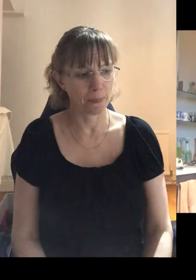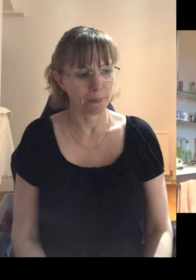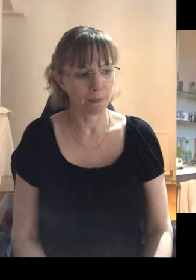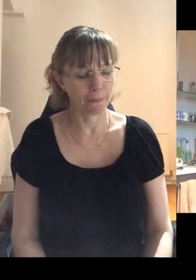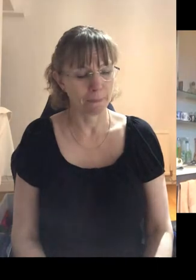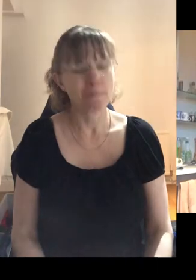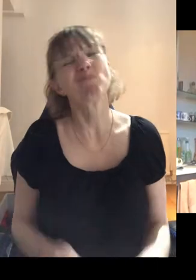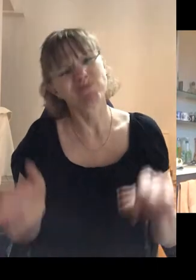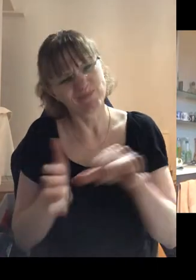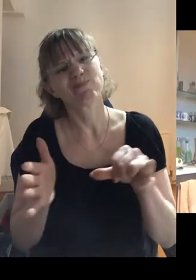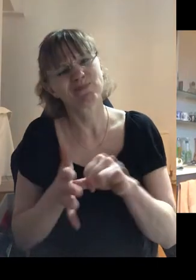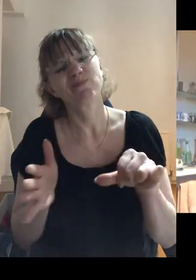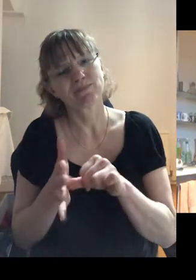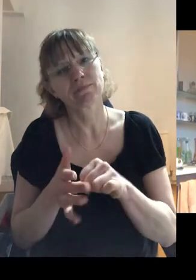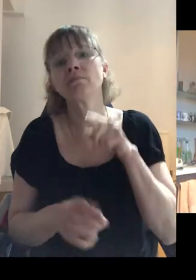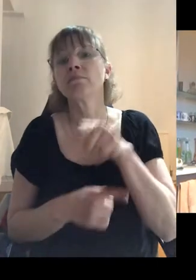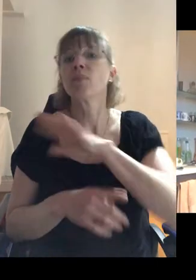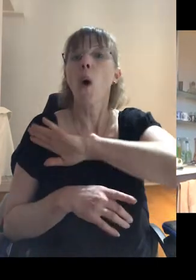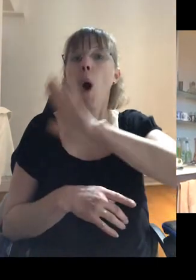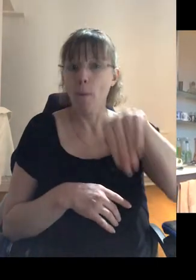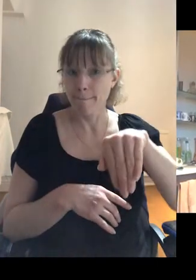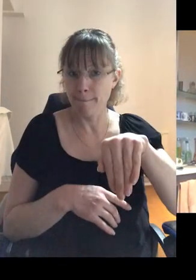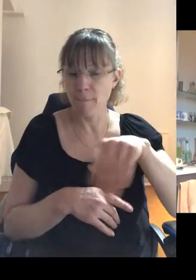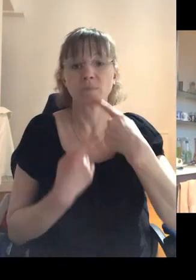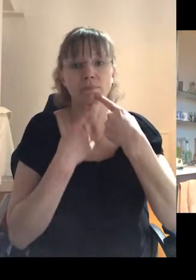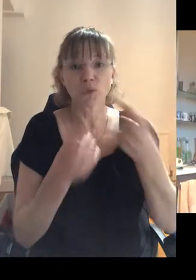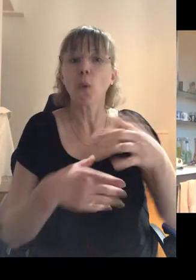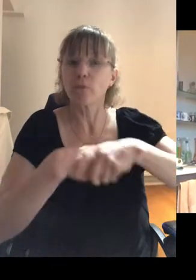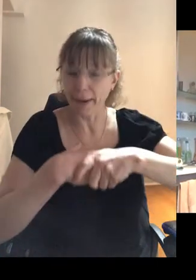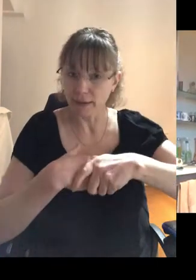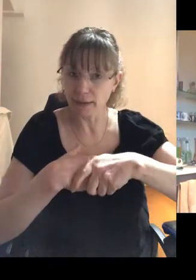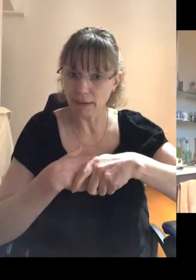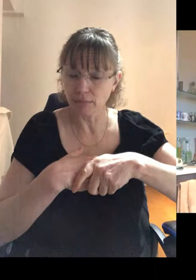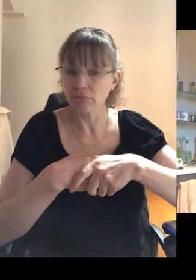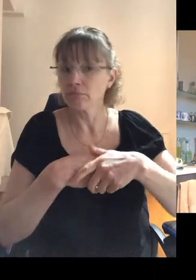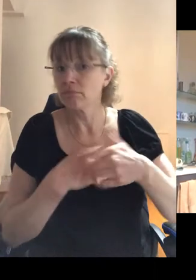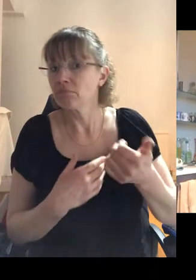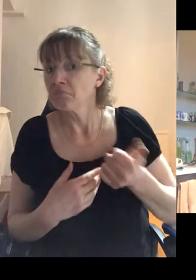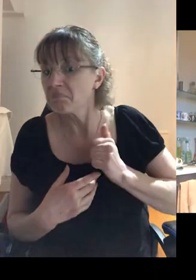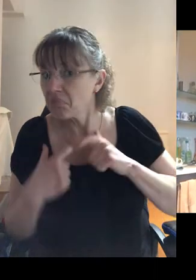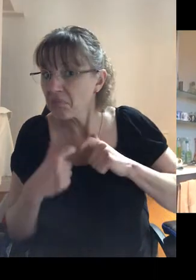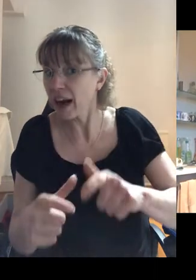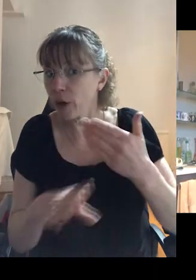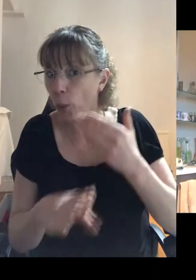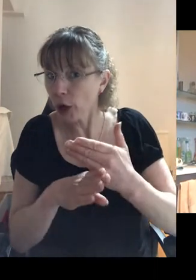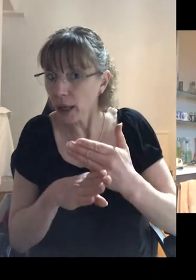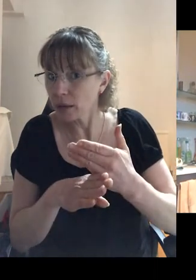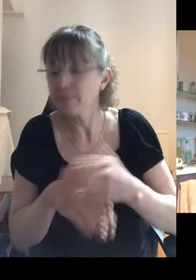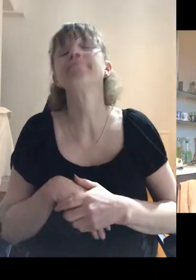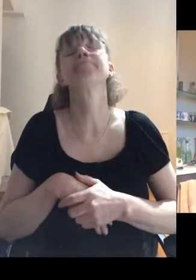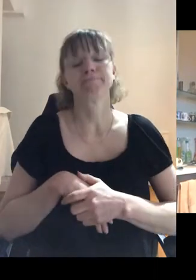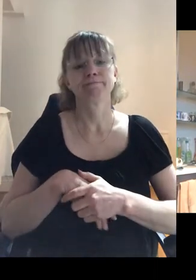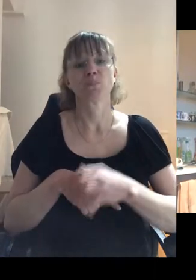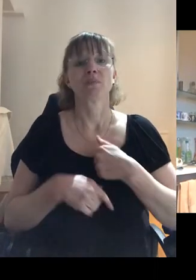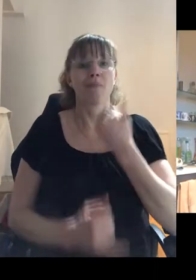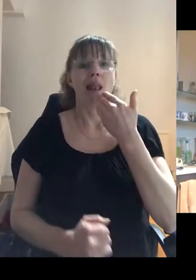it's, yeah, it's hard. So you went home, you told your friends and presumably you carried on working. So I